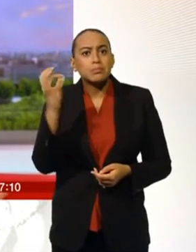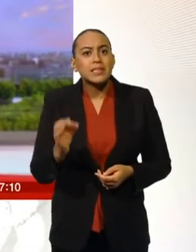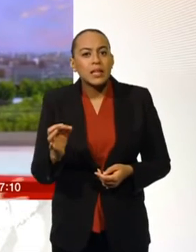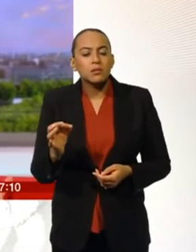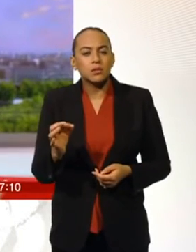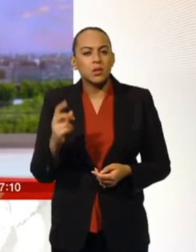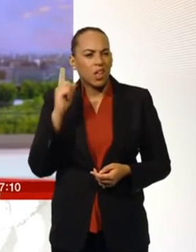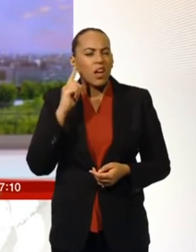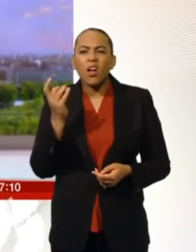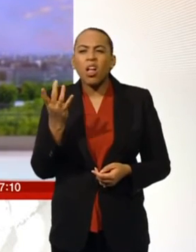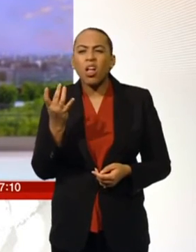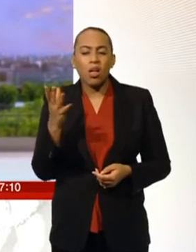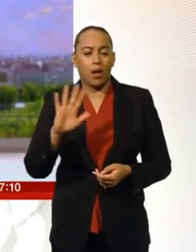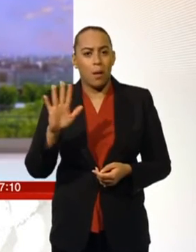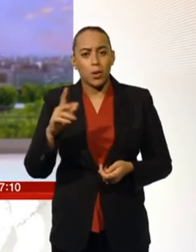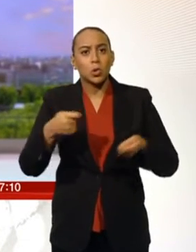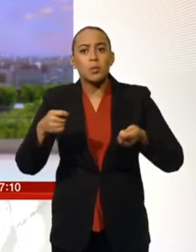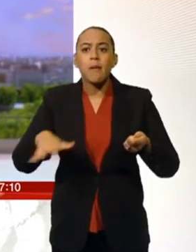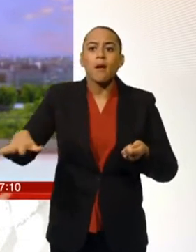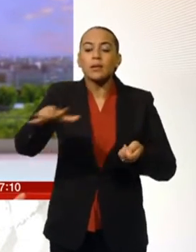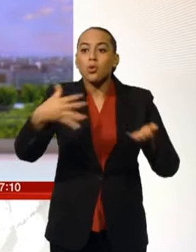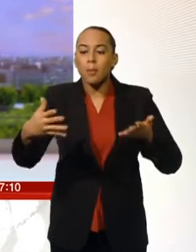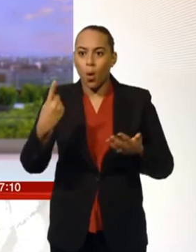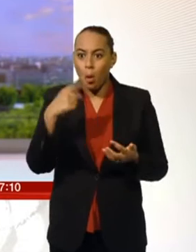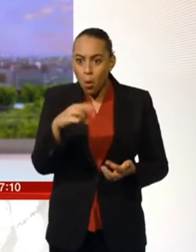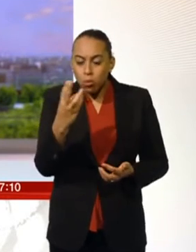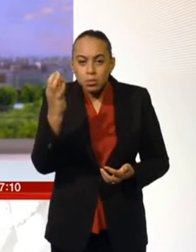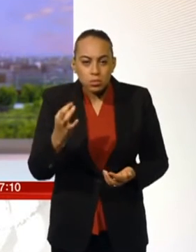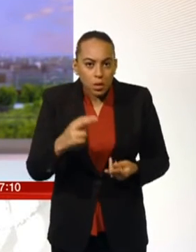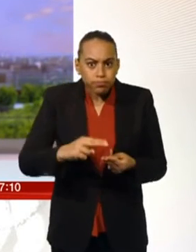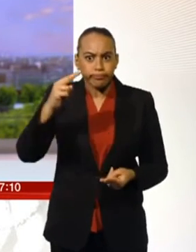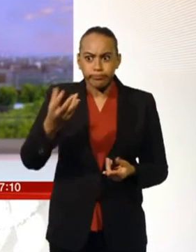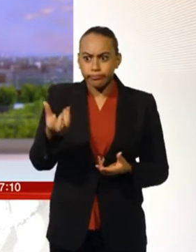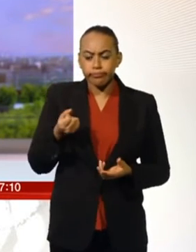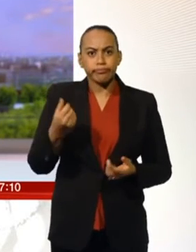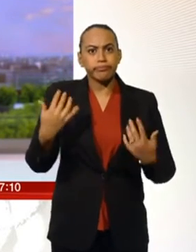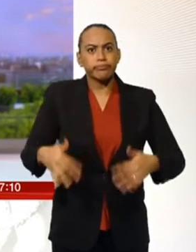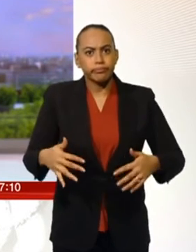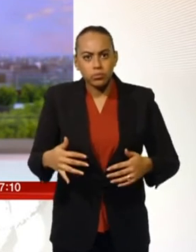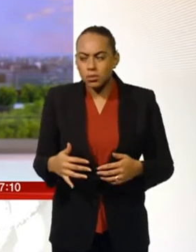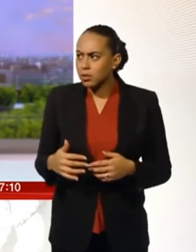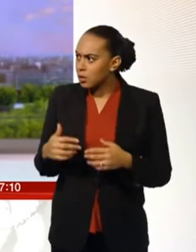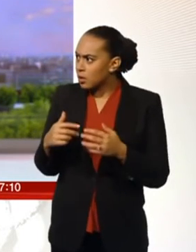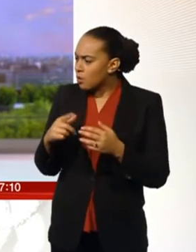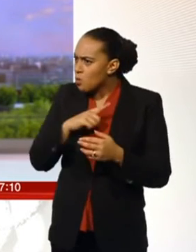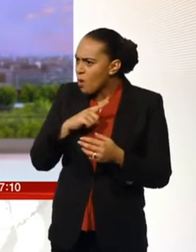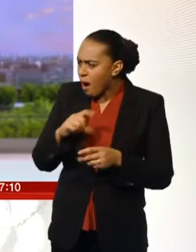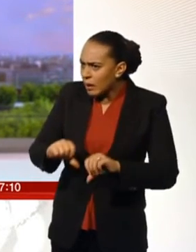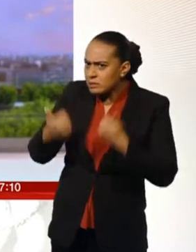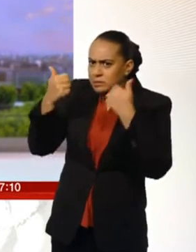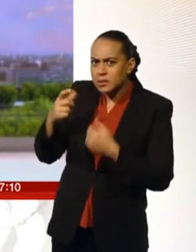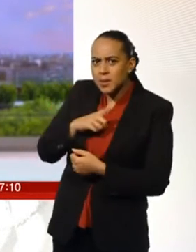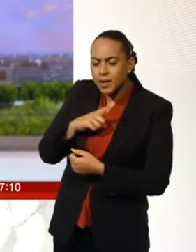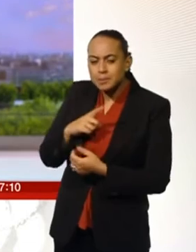sound like much, but in supermarket terms, that's quite a lot given the environment over the last few weeks. what's it done differently then? So they're saying that